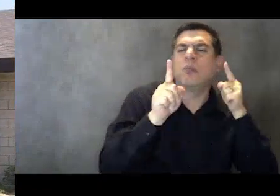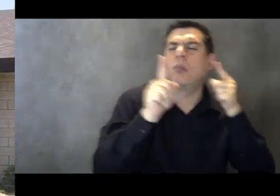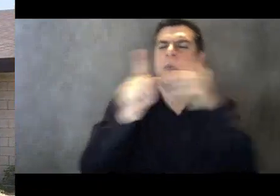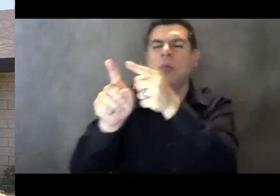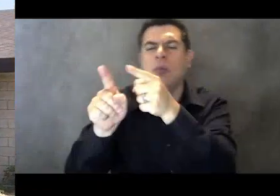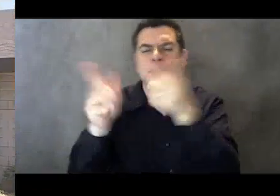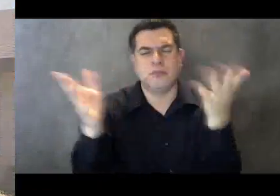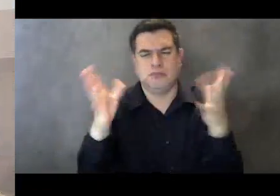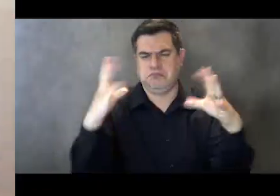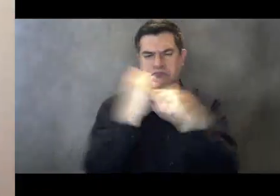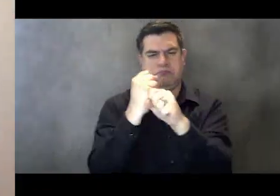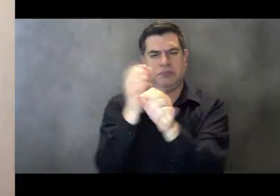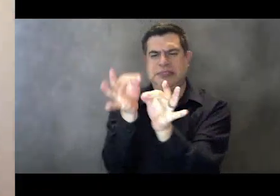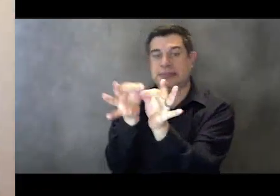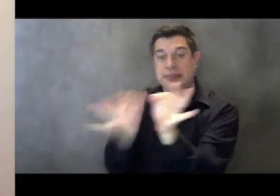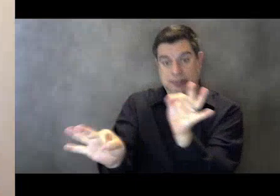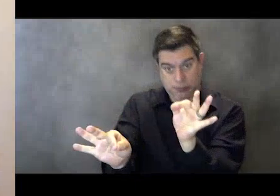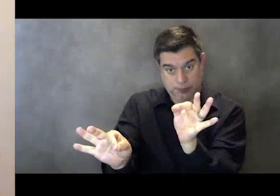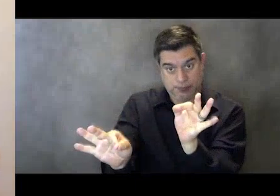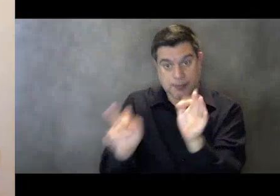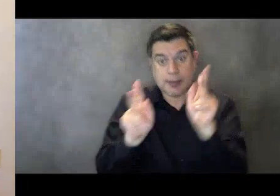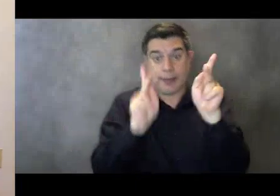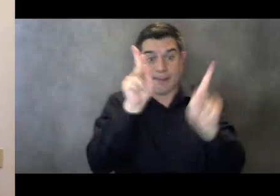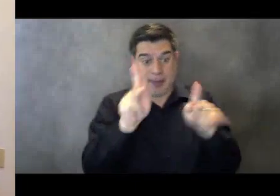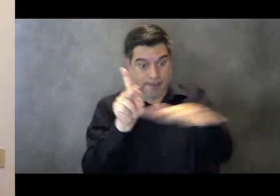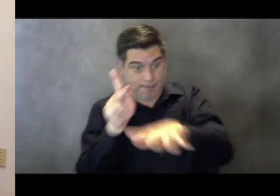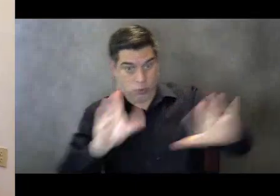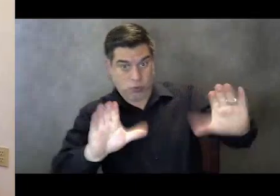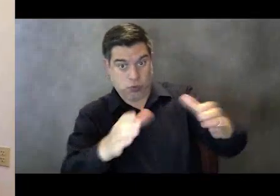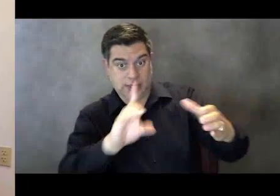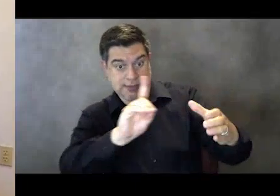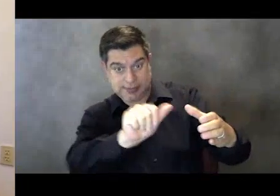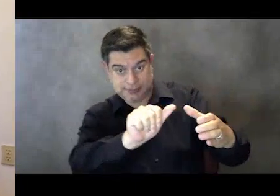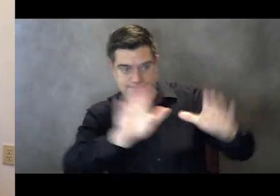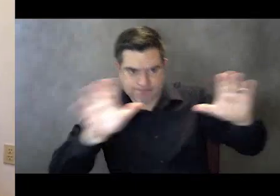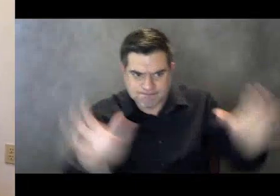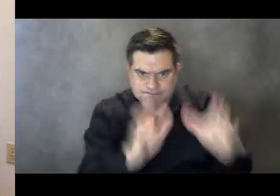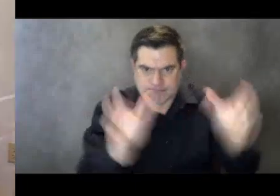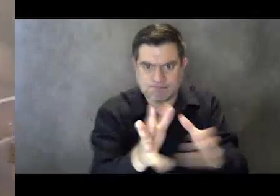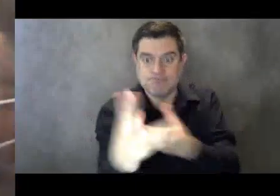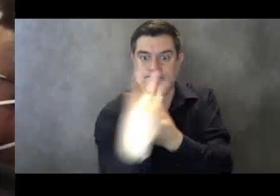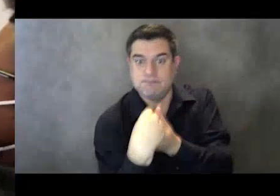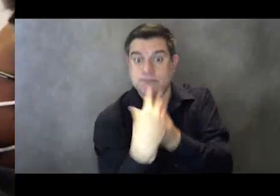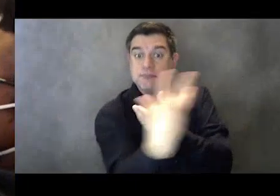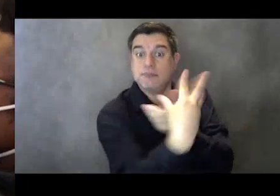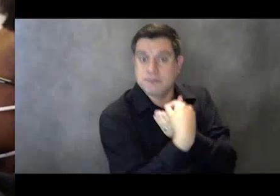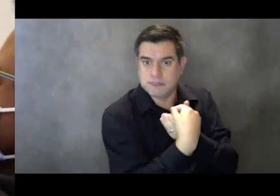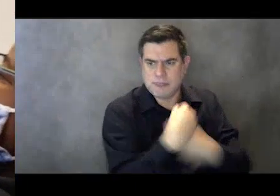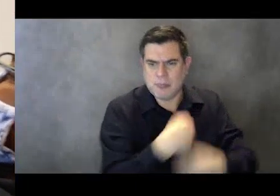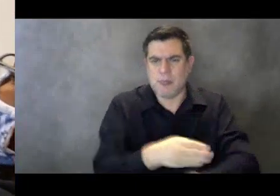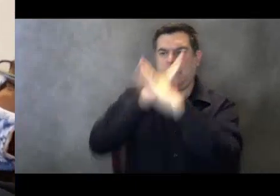simple. To promote the inclusion of people with disabilities by eliminating architectural,